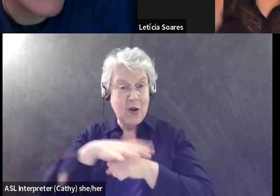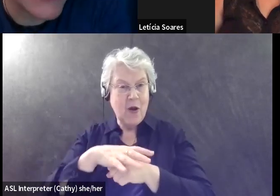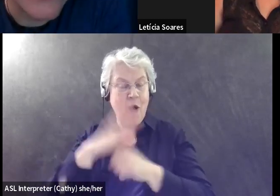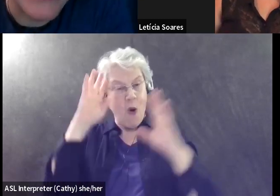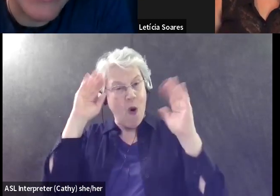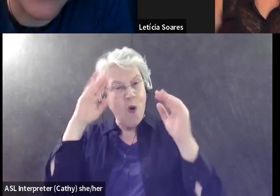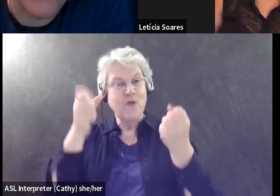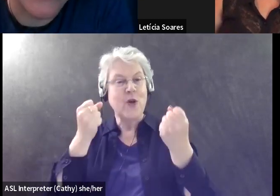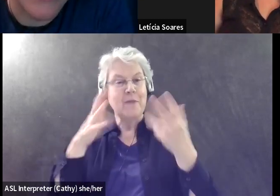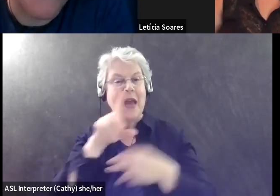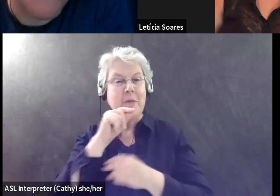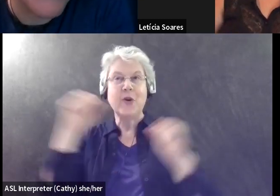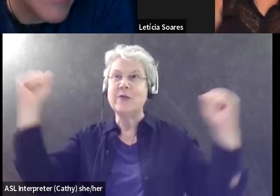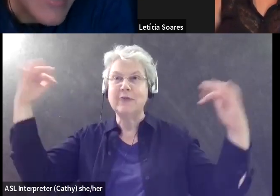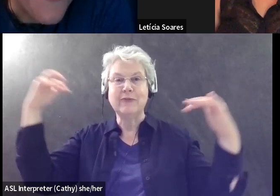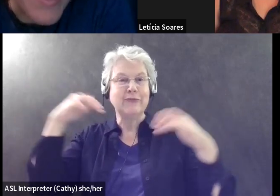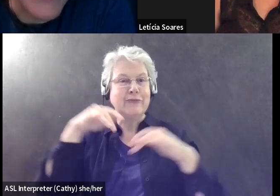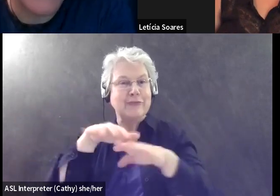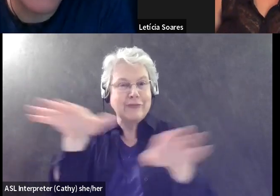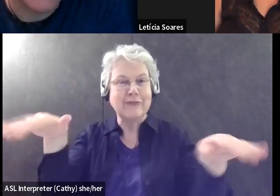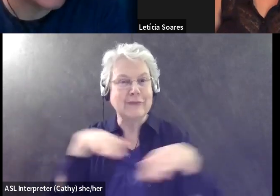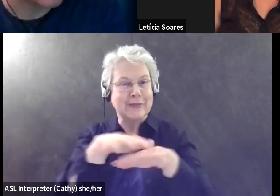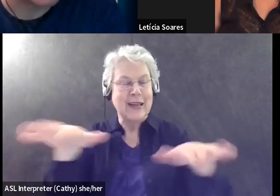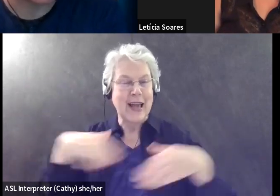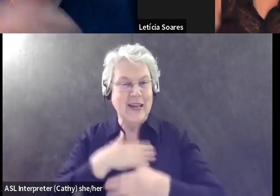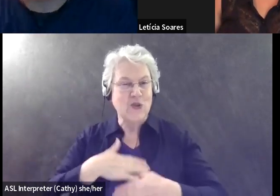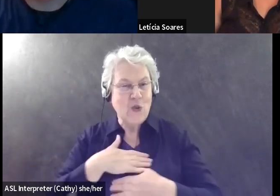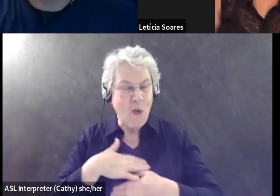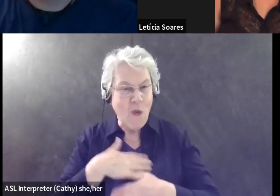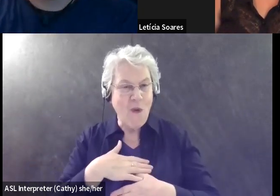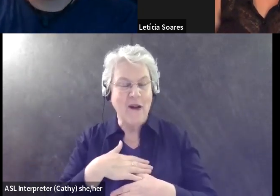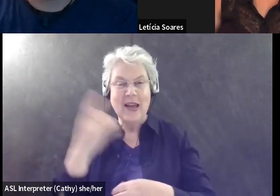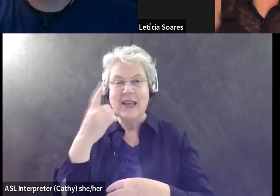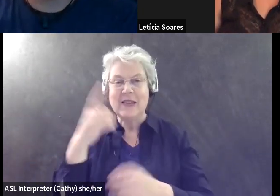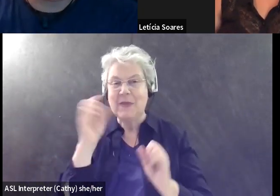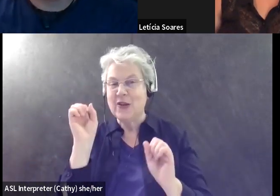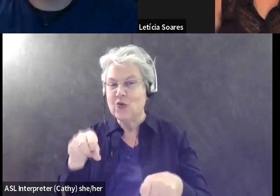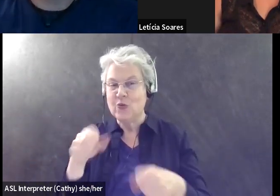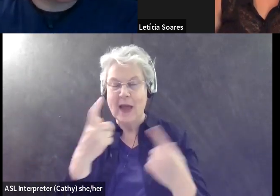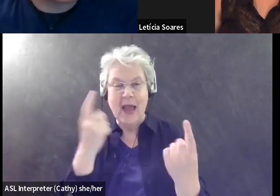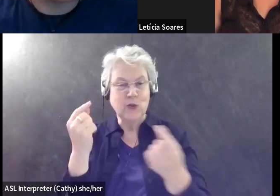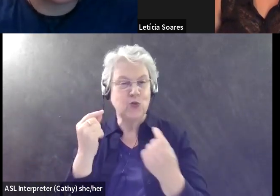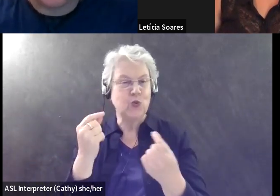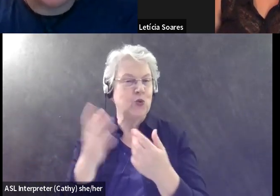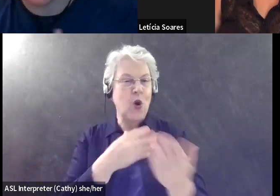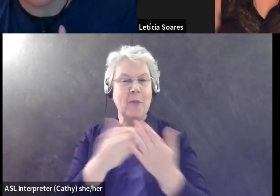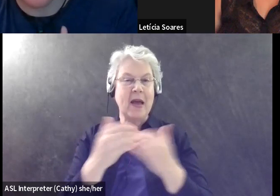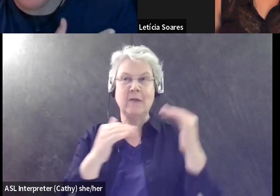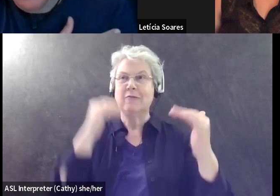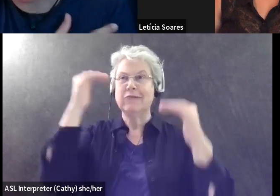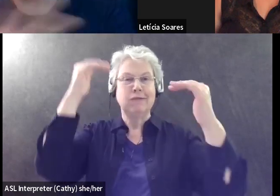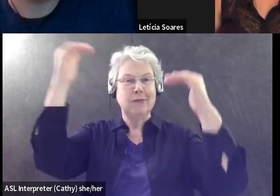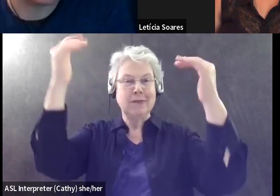passing through and they can enjoy them anyway. And that's something that can be done, you know, on a higher level, but